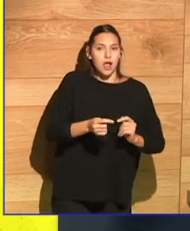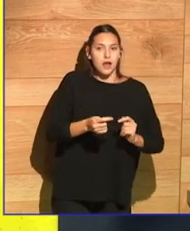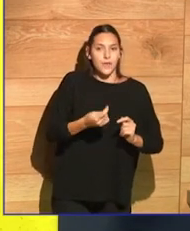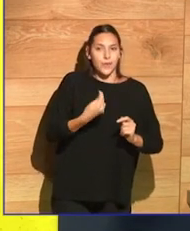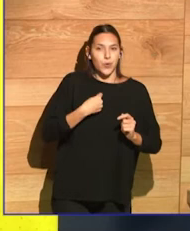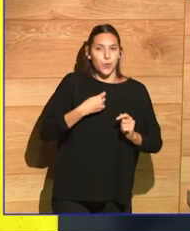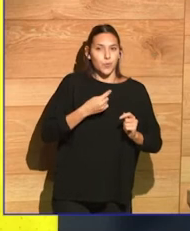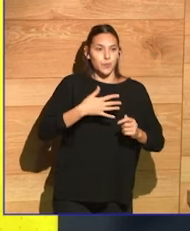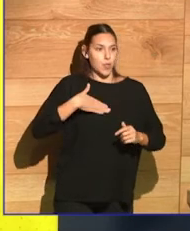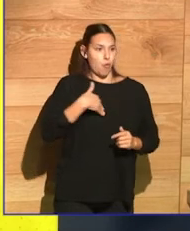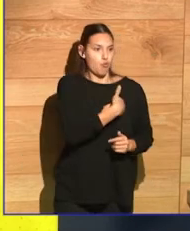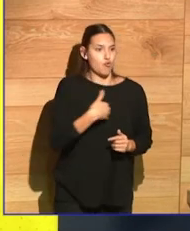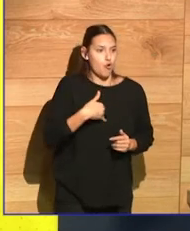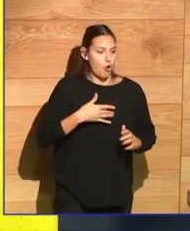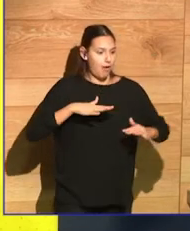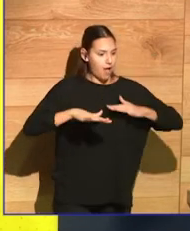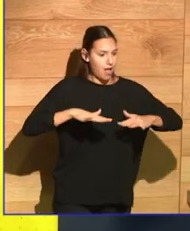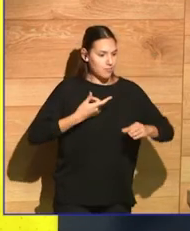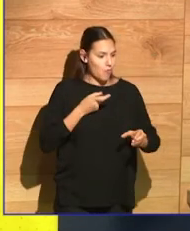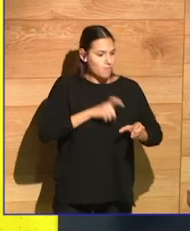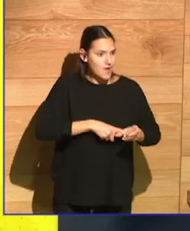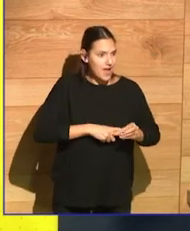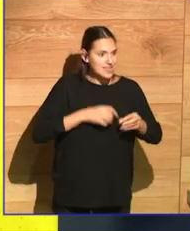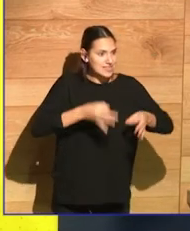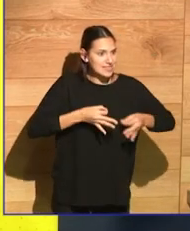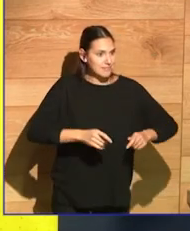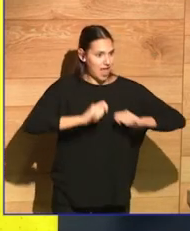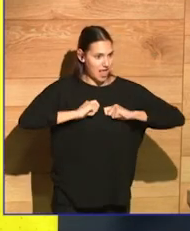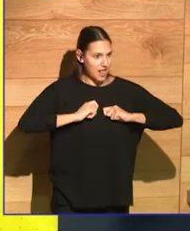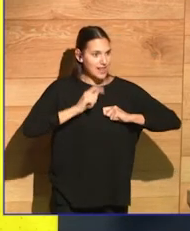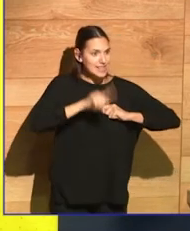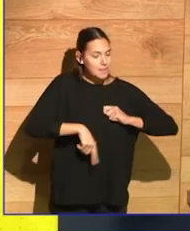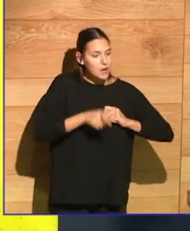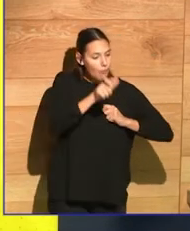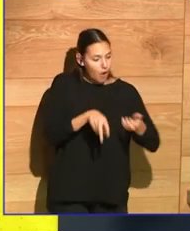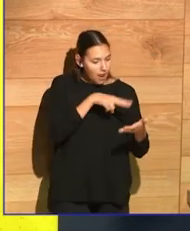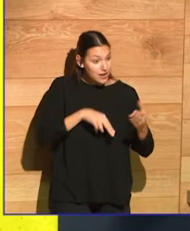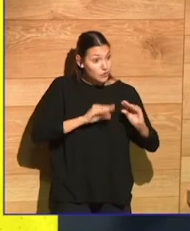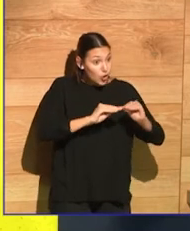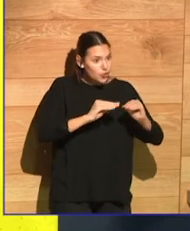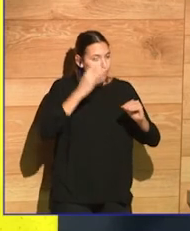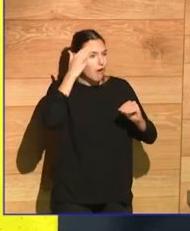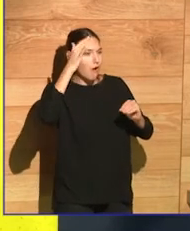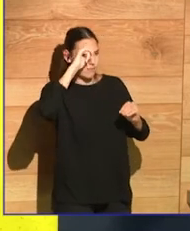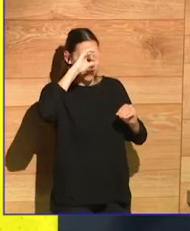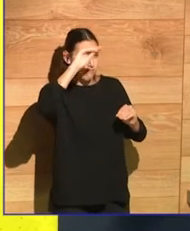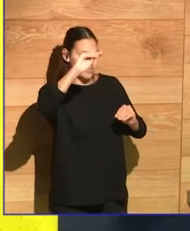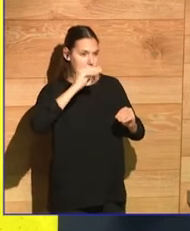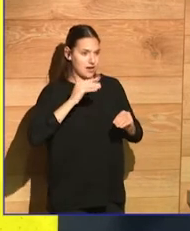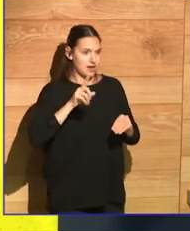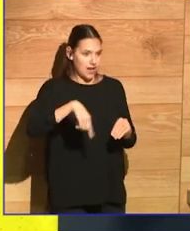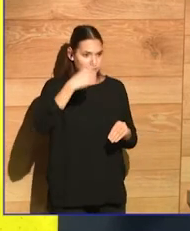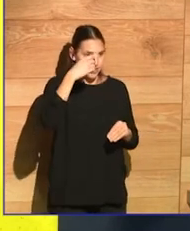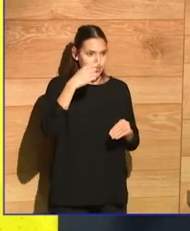active role in our reading. And also, you always treat your readers as intelligent beings. Would you